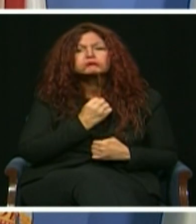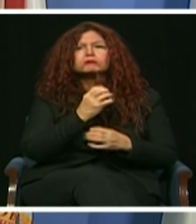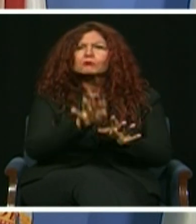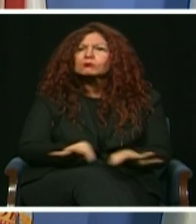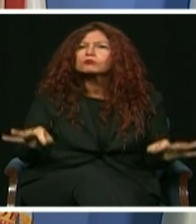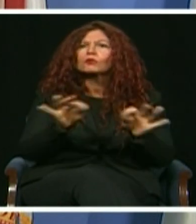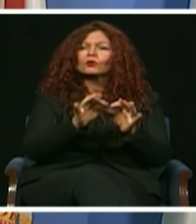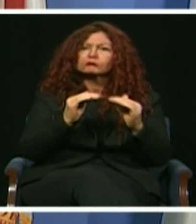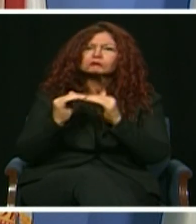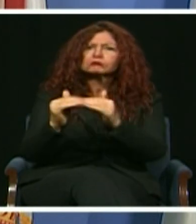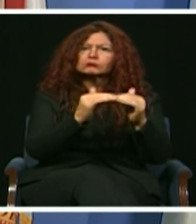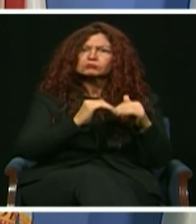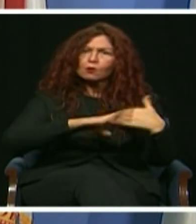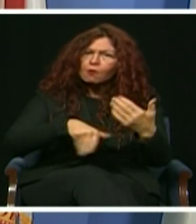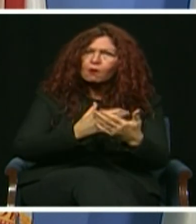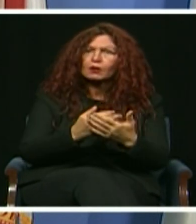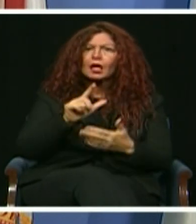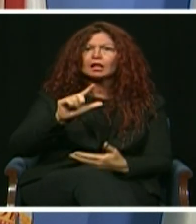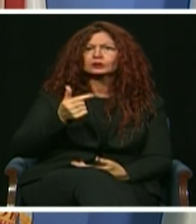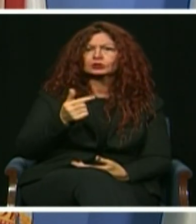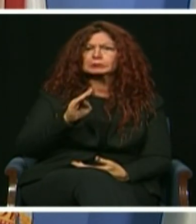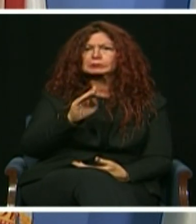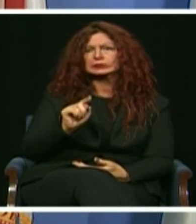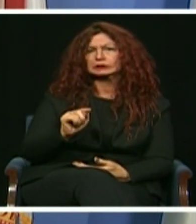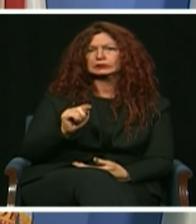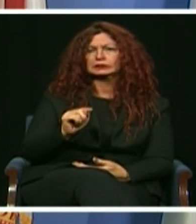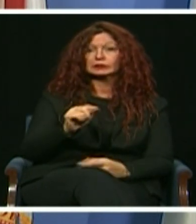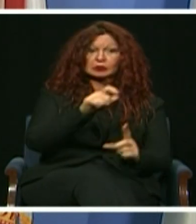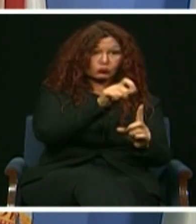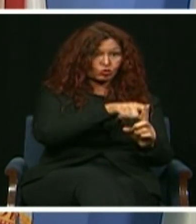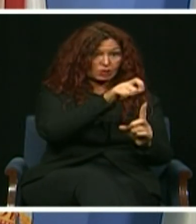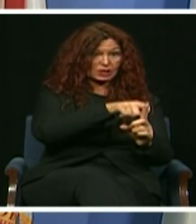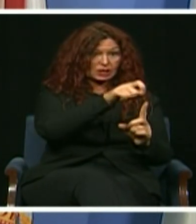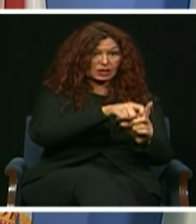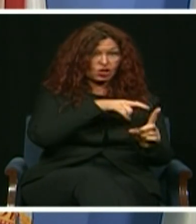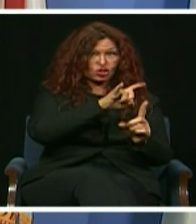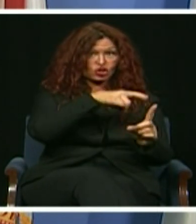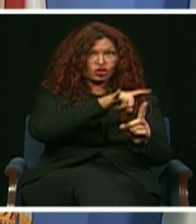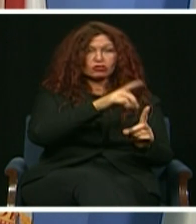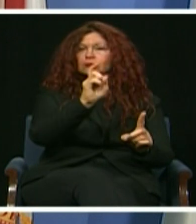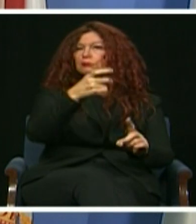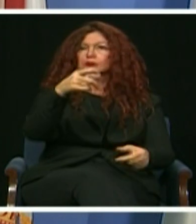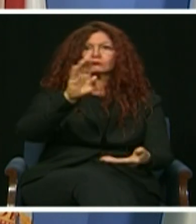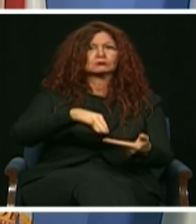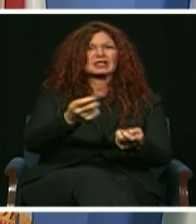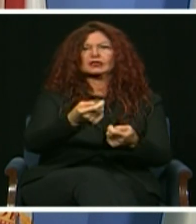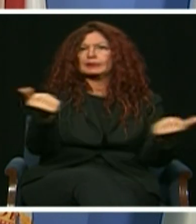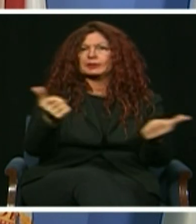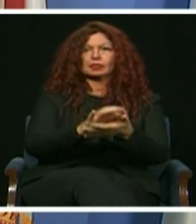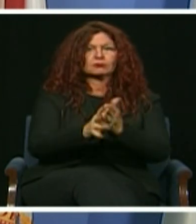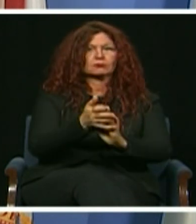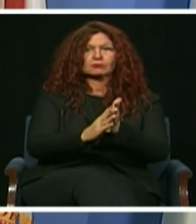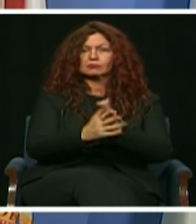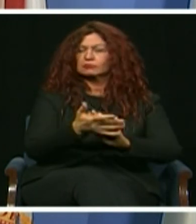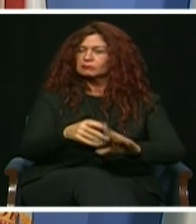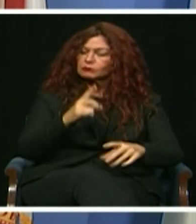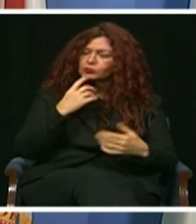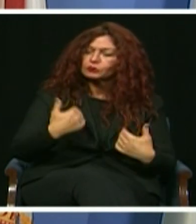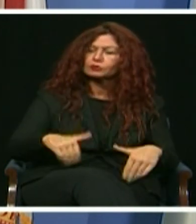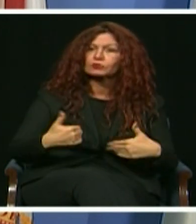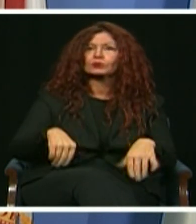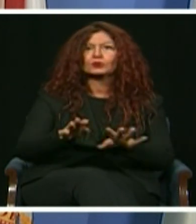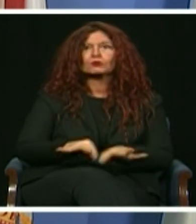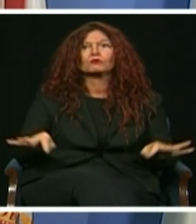work together to root out youth bullying. This effort is more important than ever, as we work to ensure every resident,